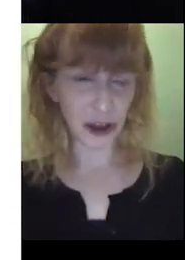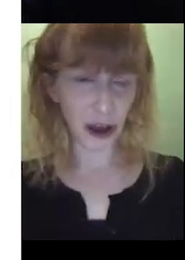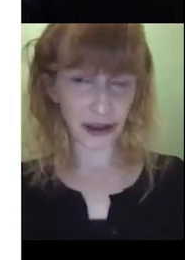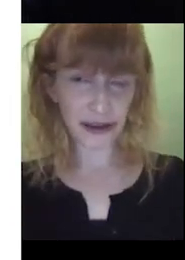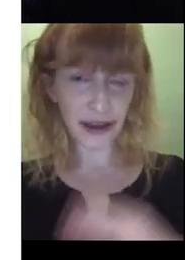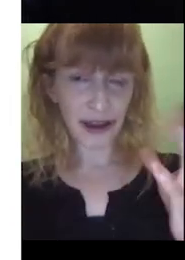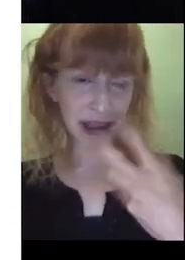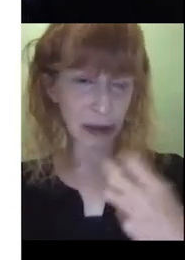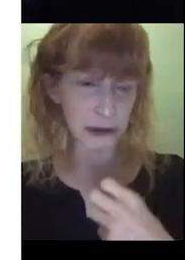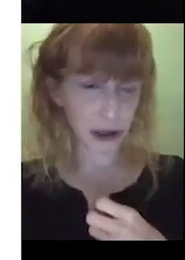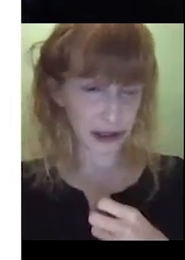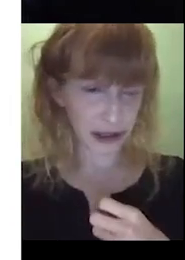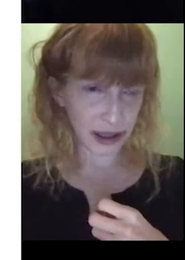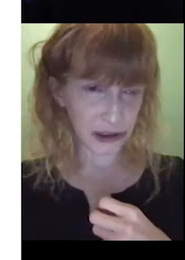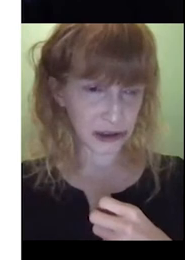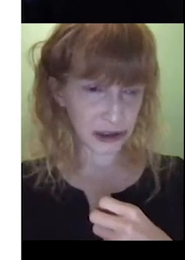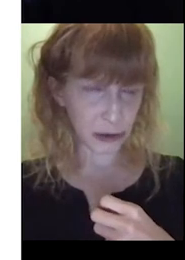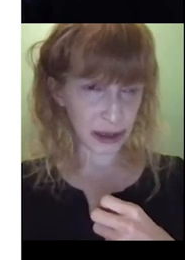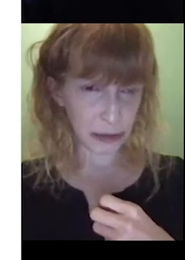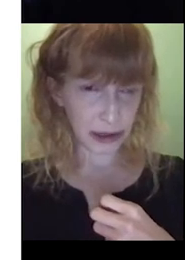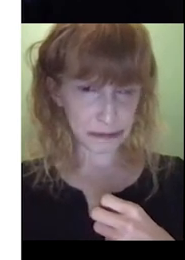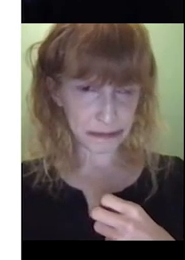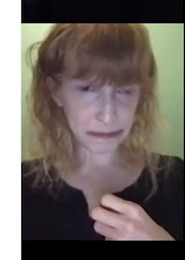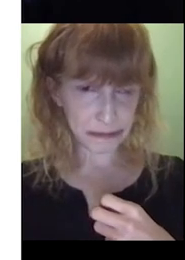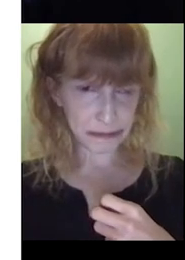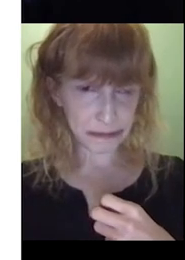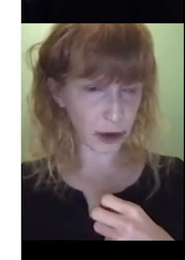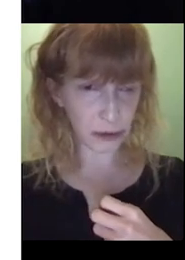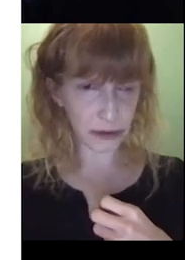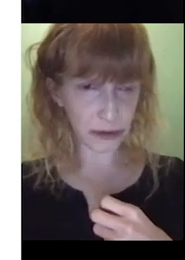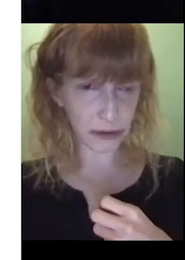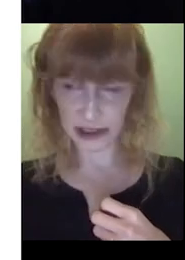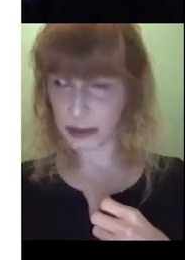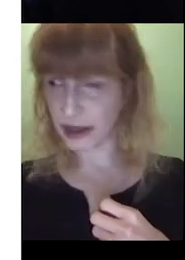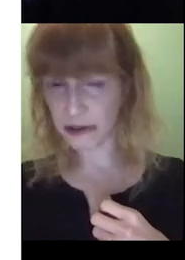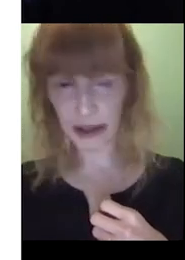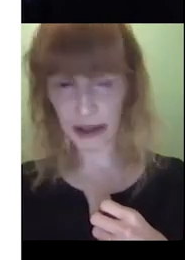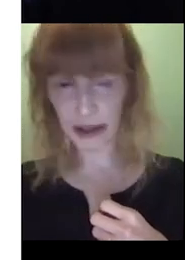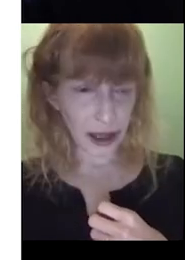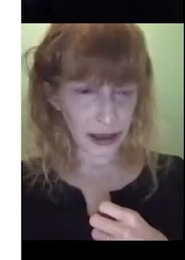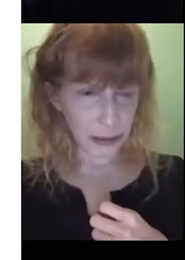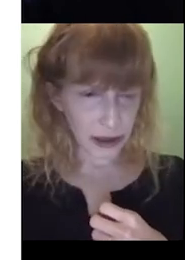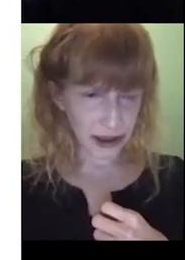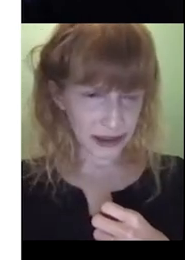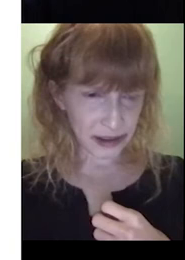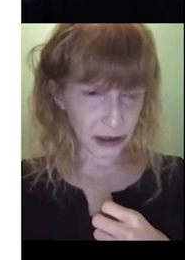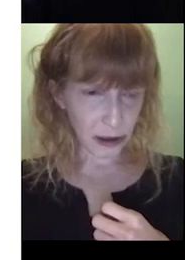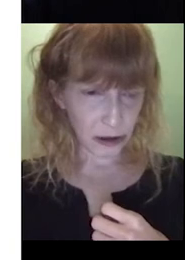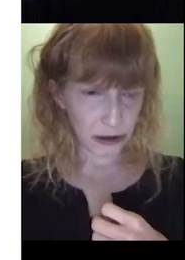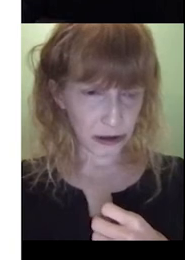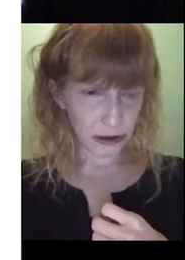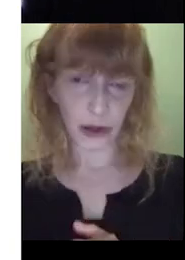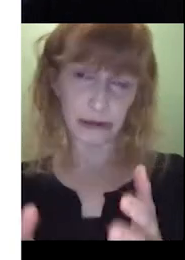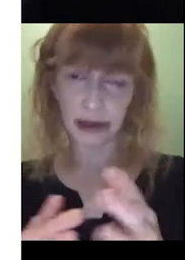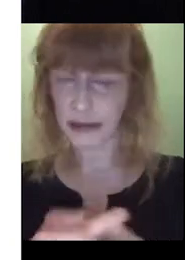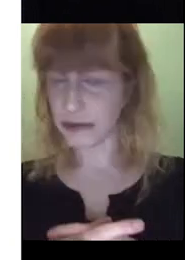can sign to keep a child engaged in what's happening. All right. I'll move on to the next page. Uh, and Libby, I can't see a